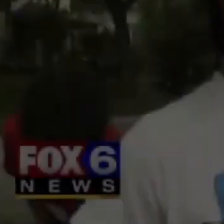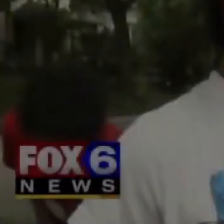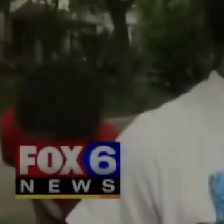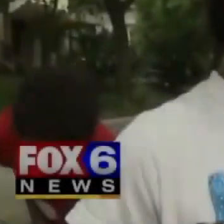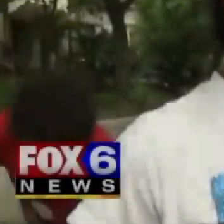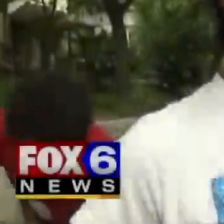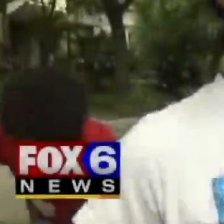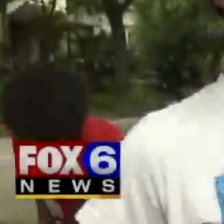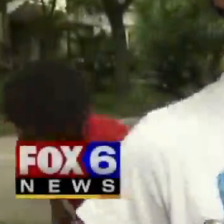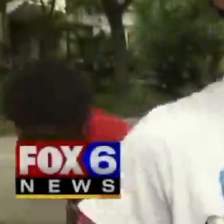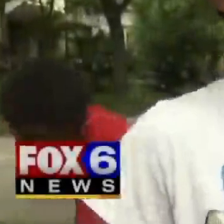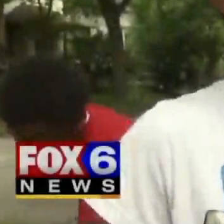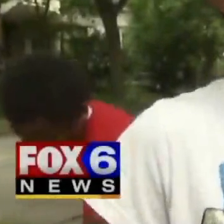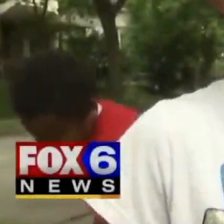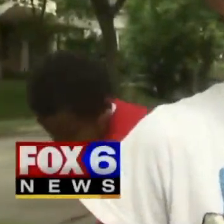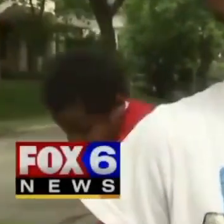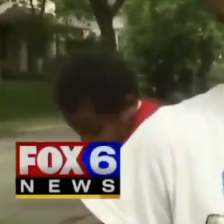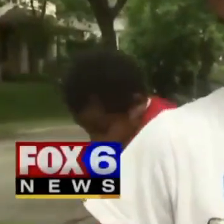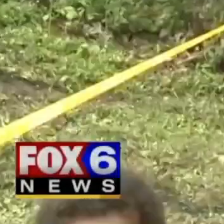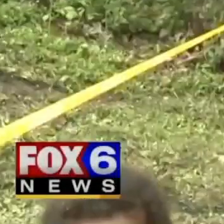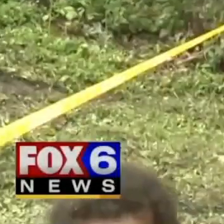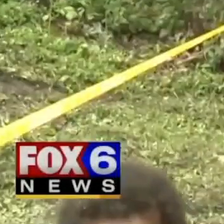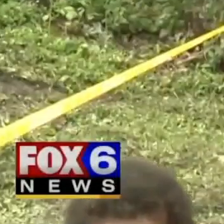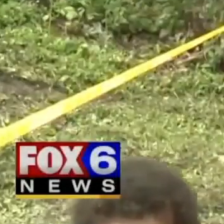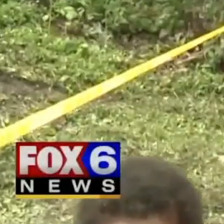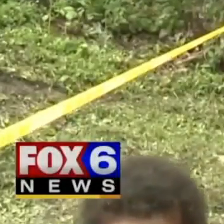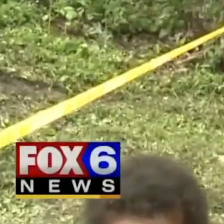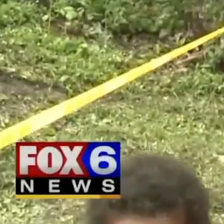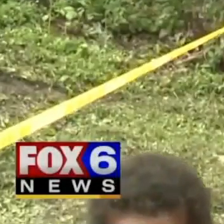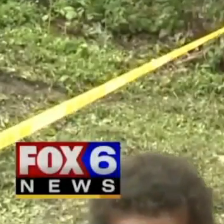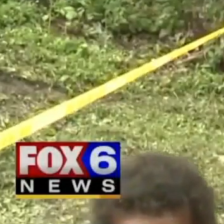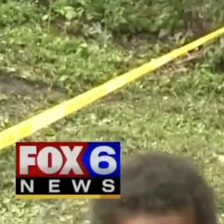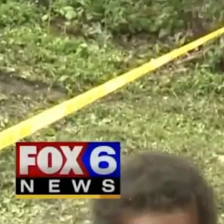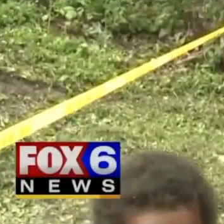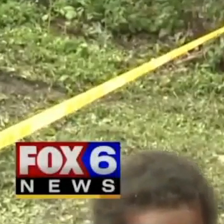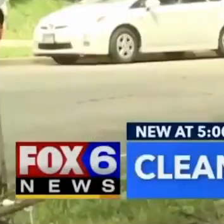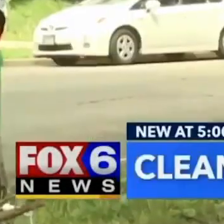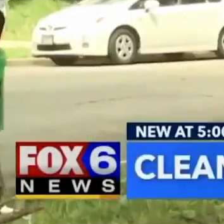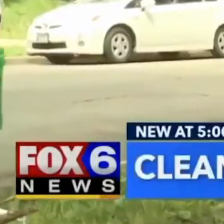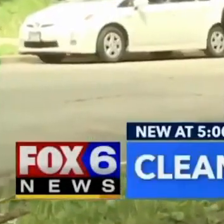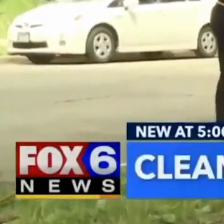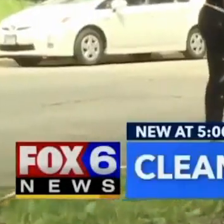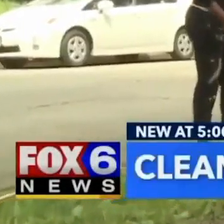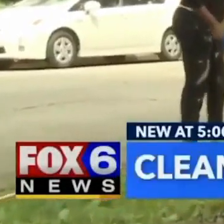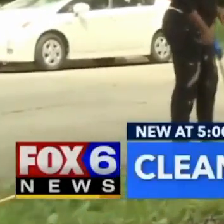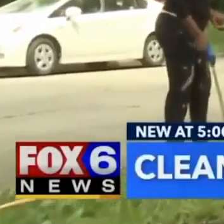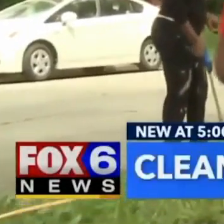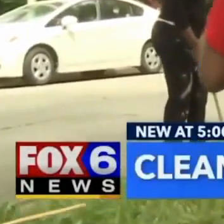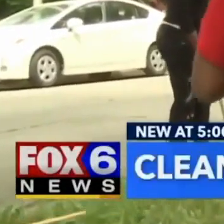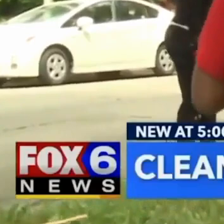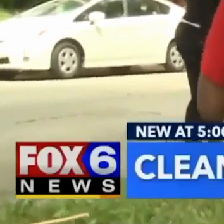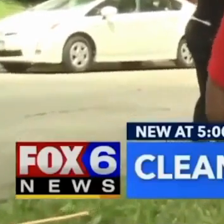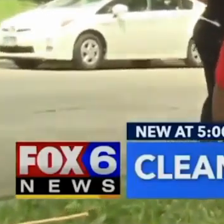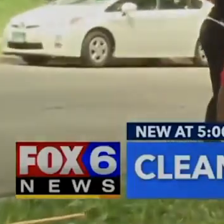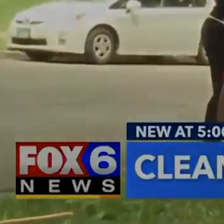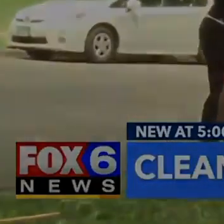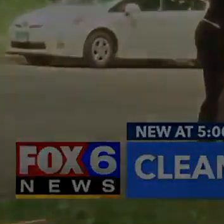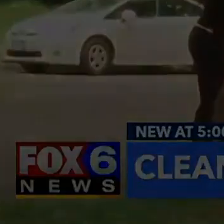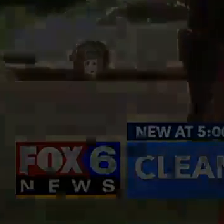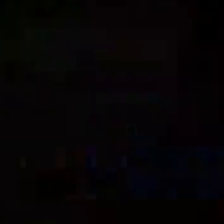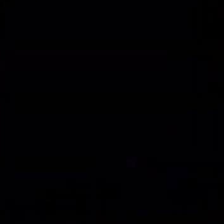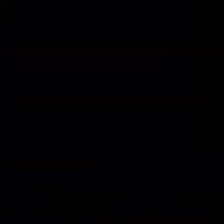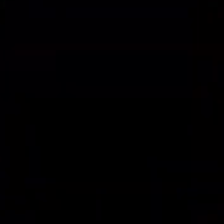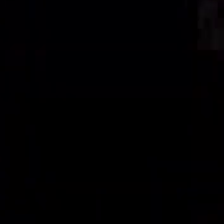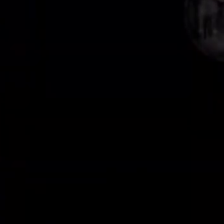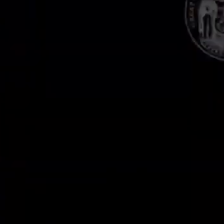We love our future, and we don't want to mess it up. We want to help other people get their lives